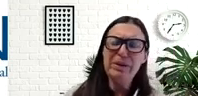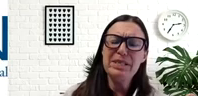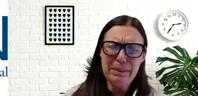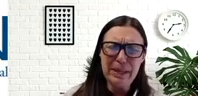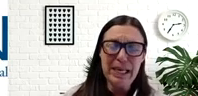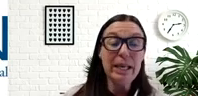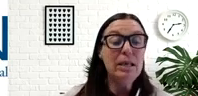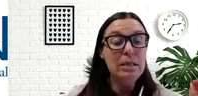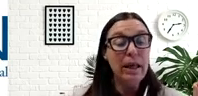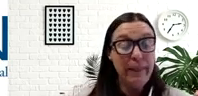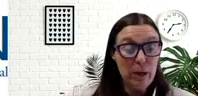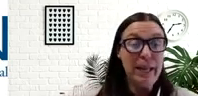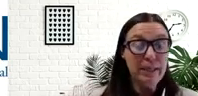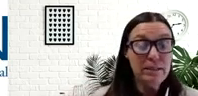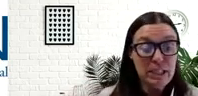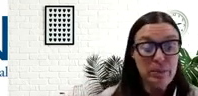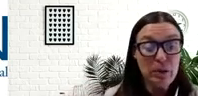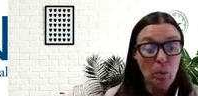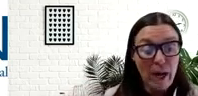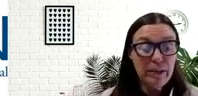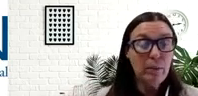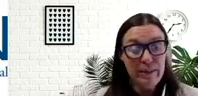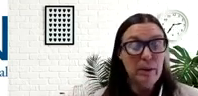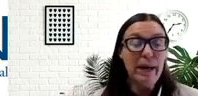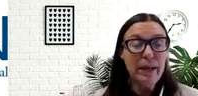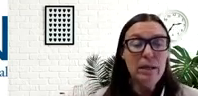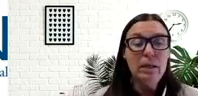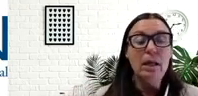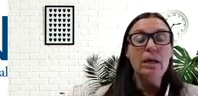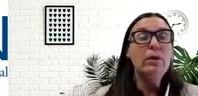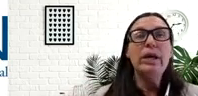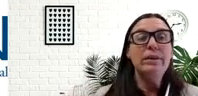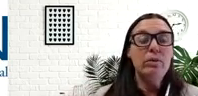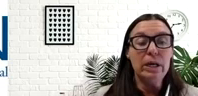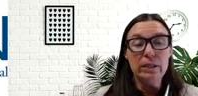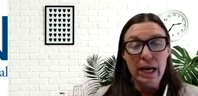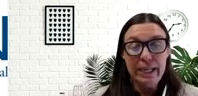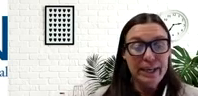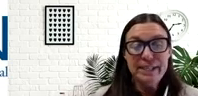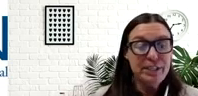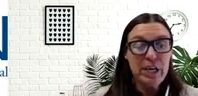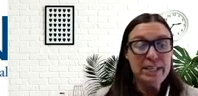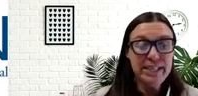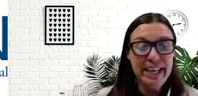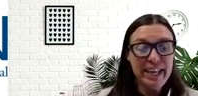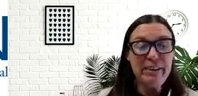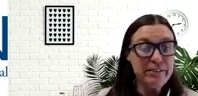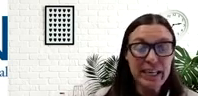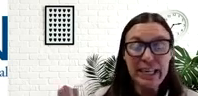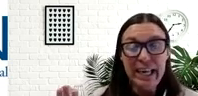oh, I don't want to think about that. Think about it. Dig deeper. Why do you not want to think about it? Go to NCORE. I cannot stress